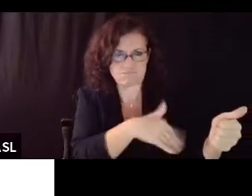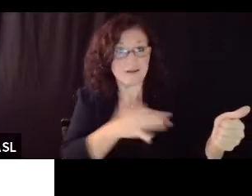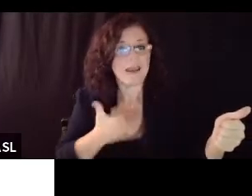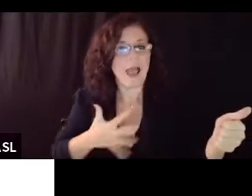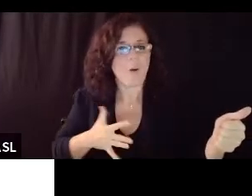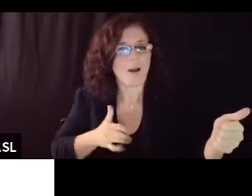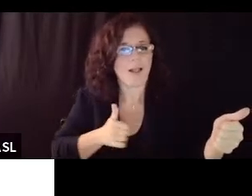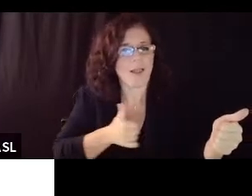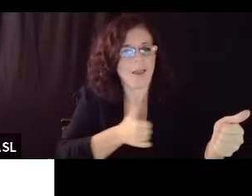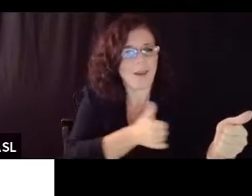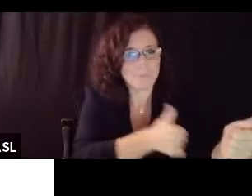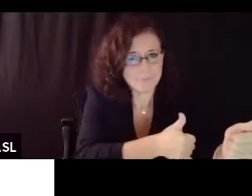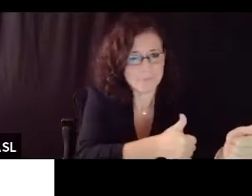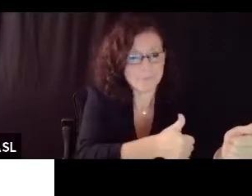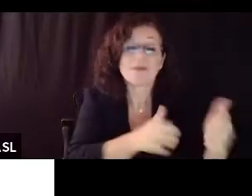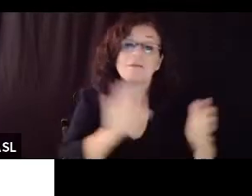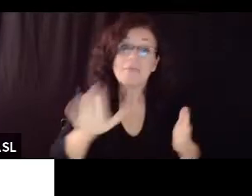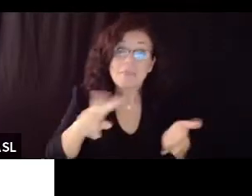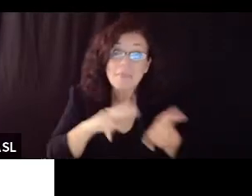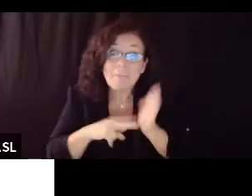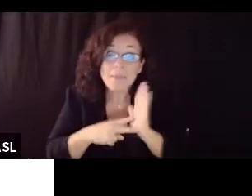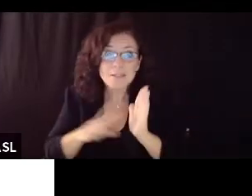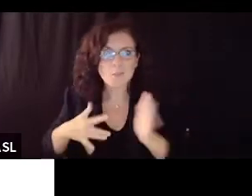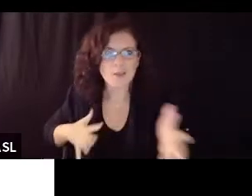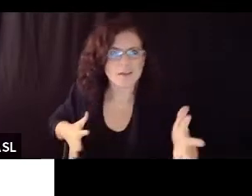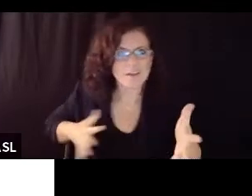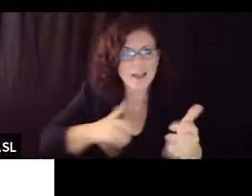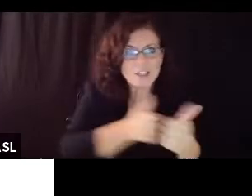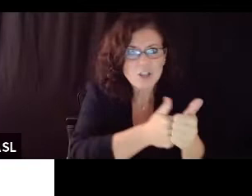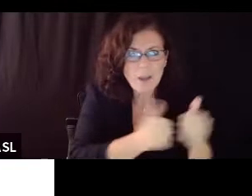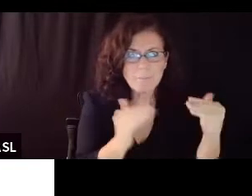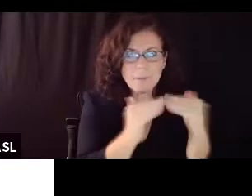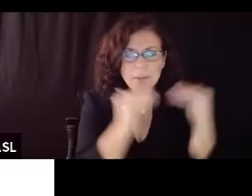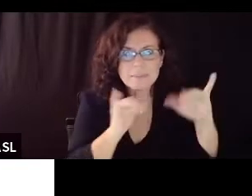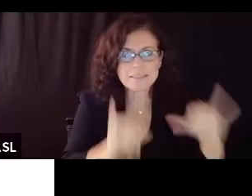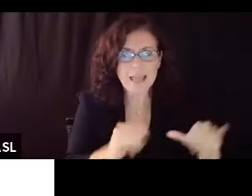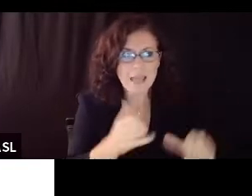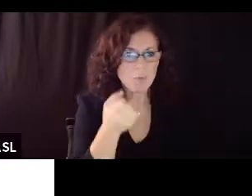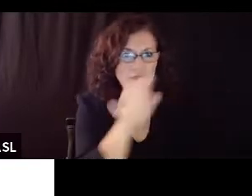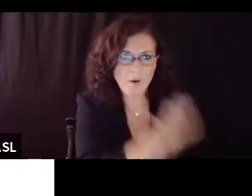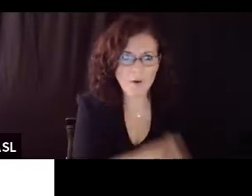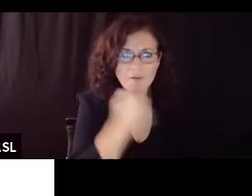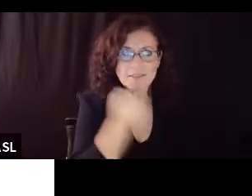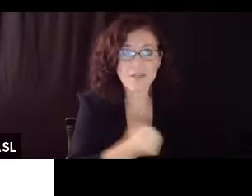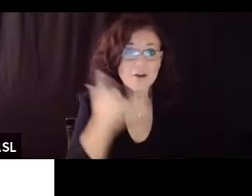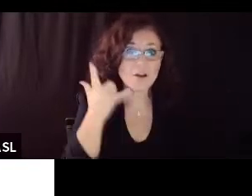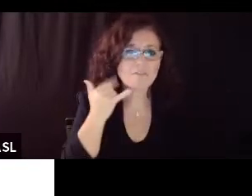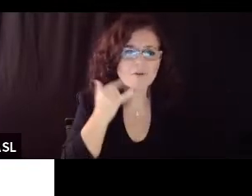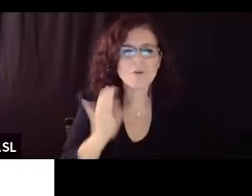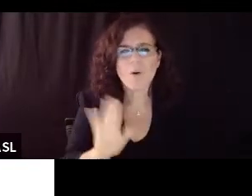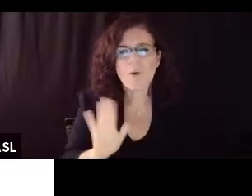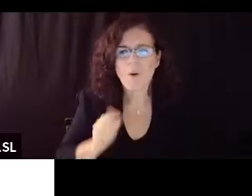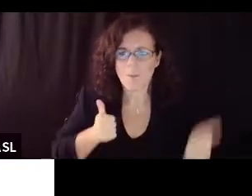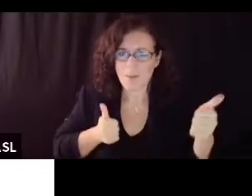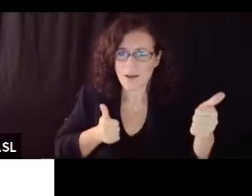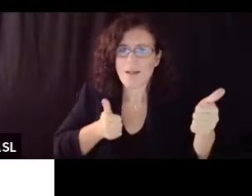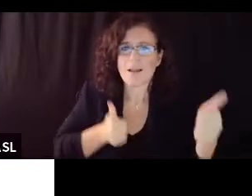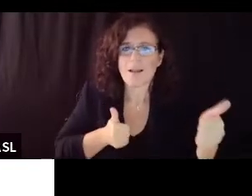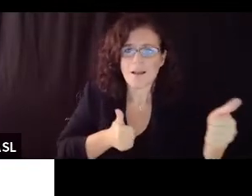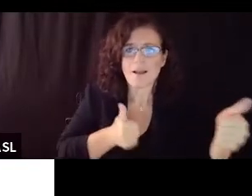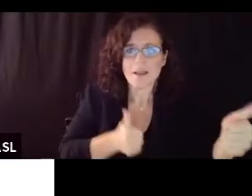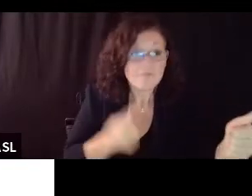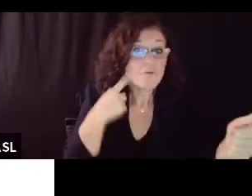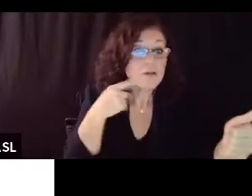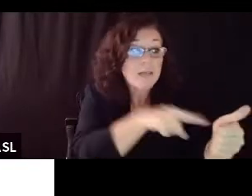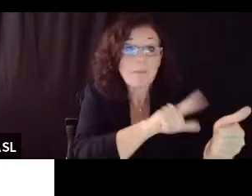that doesn't necessarily mean that um you know uh if if again um tragically the Los Angeles County area